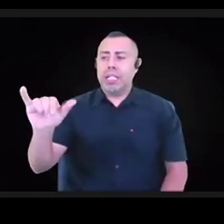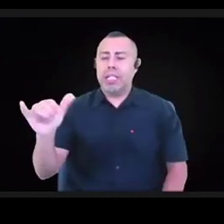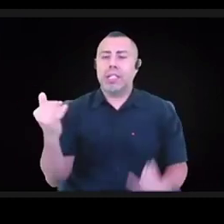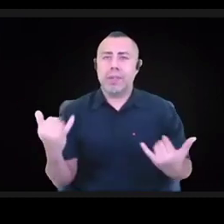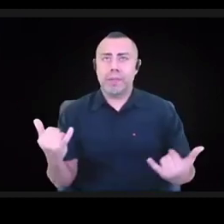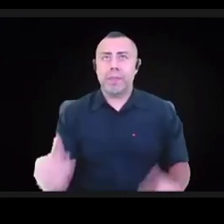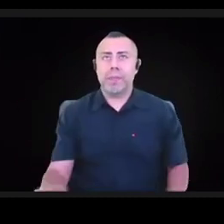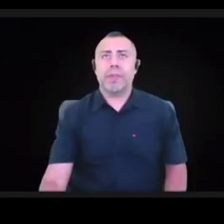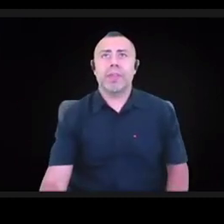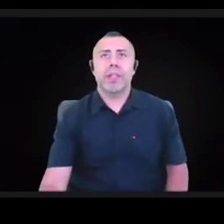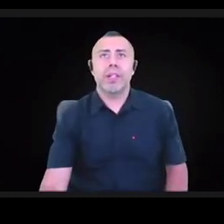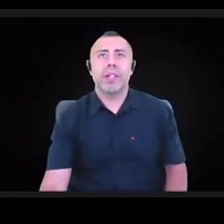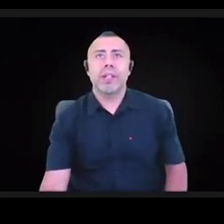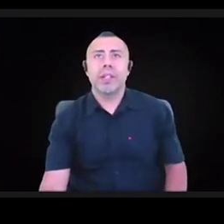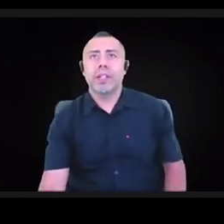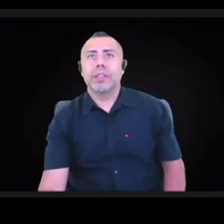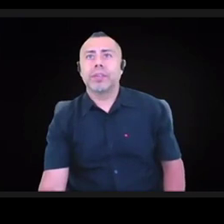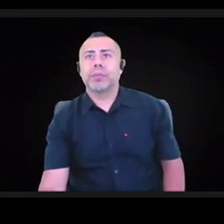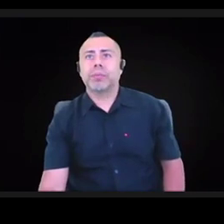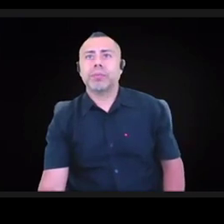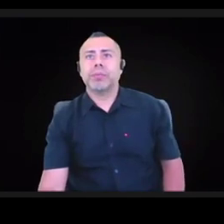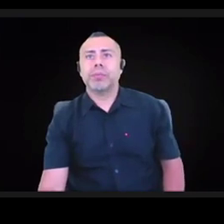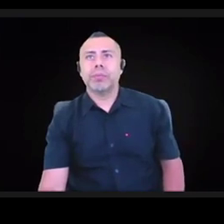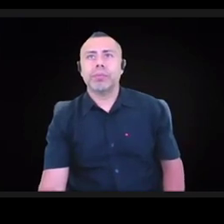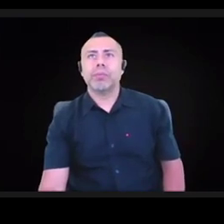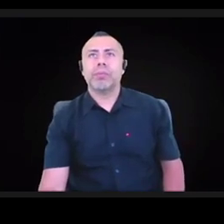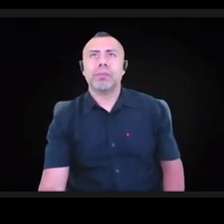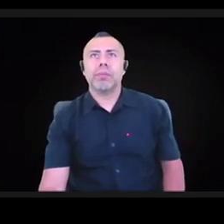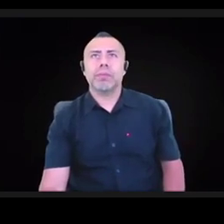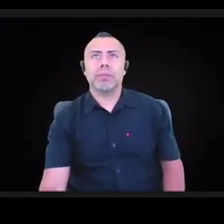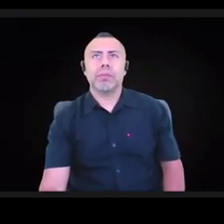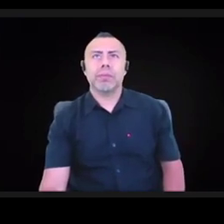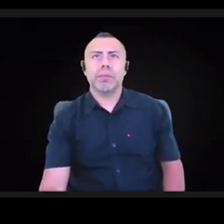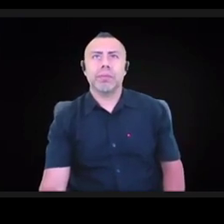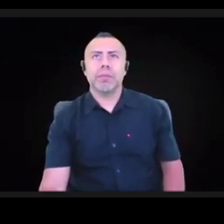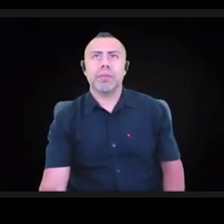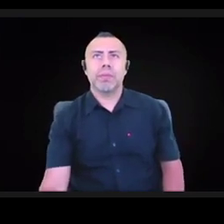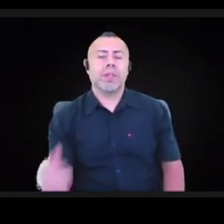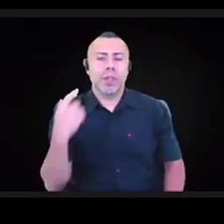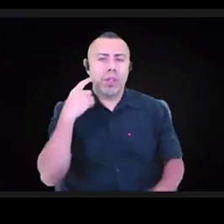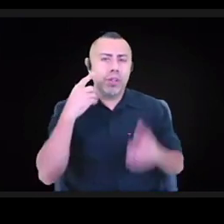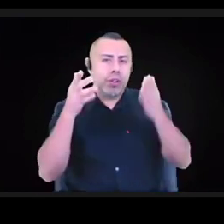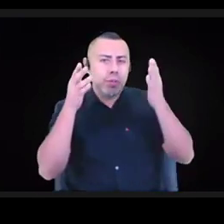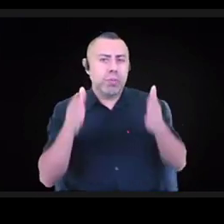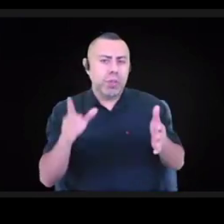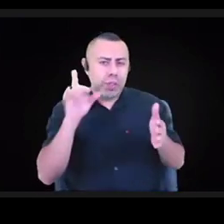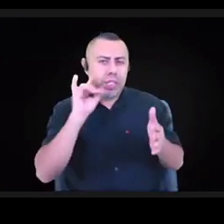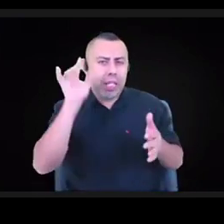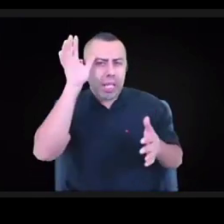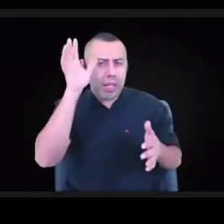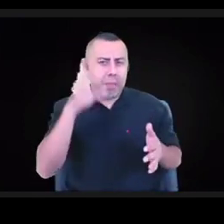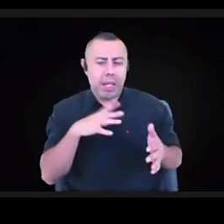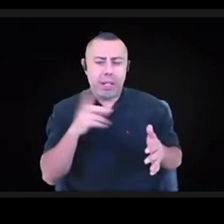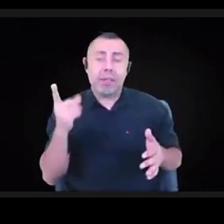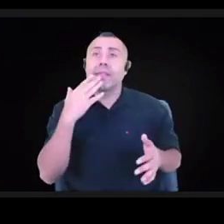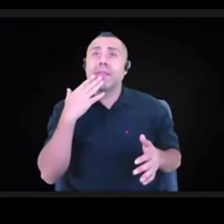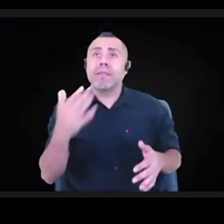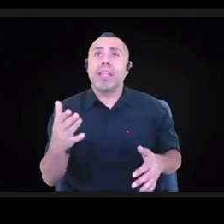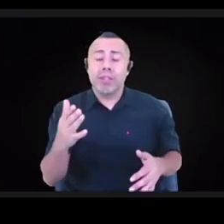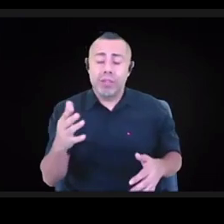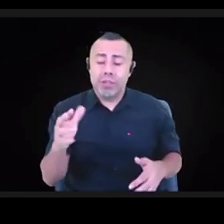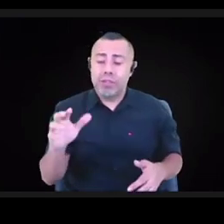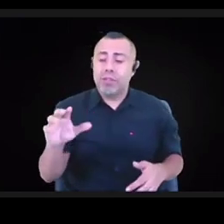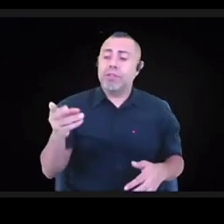Thank you so much, Sharnita. And thank you to all of the presenters today. It's really a huge honor to share